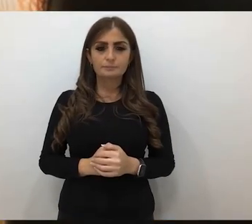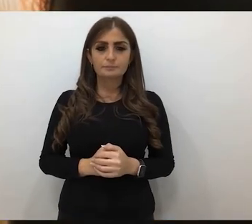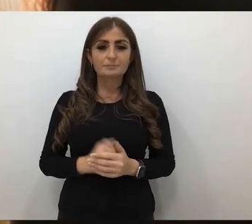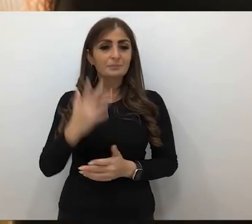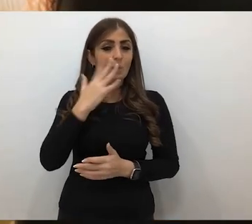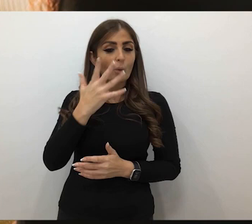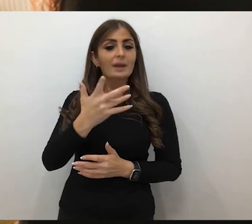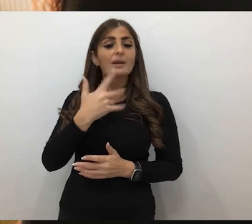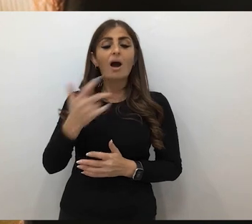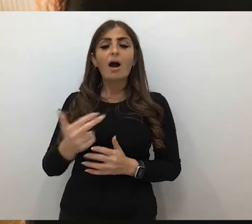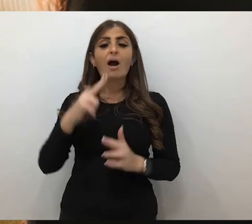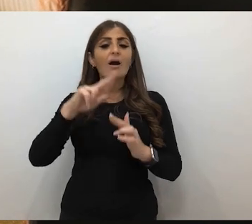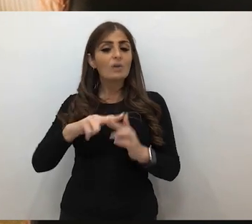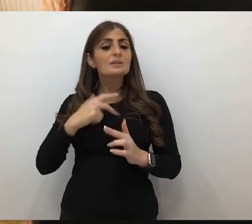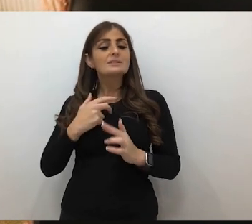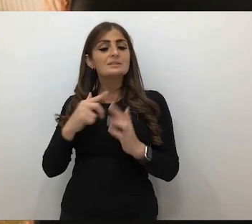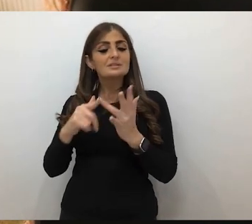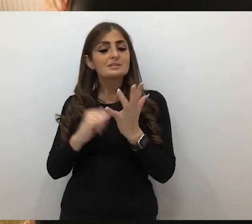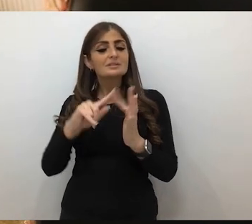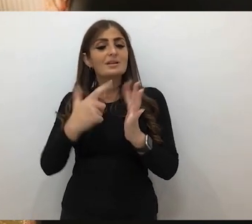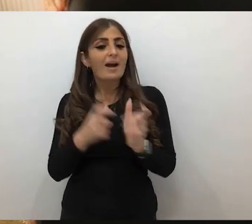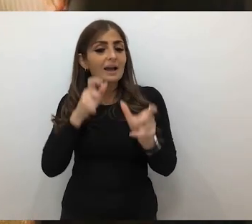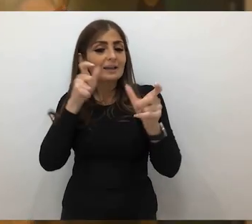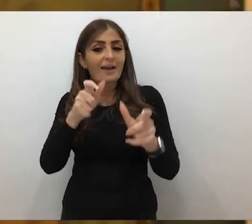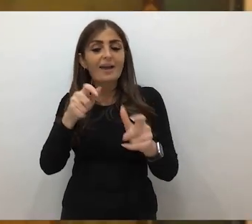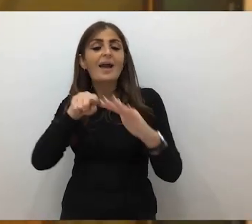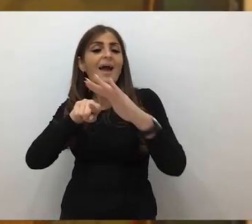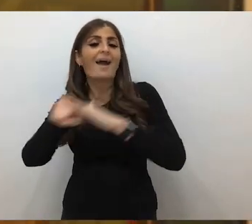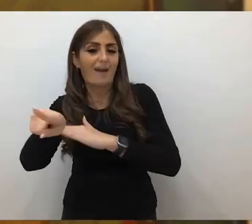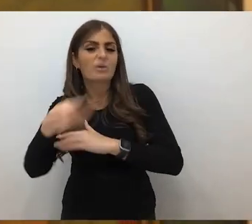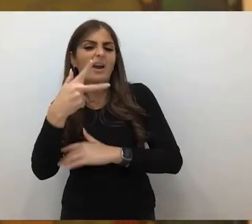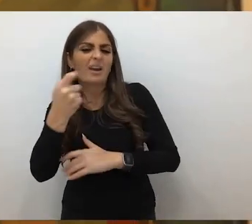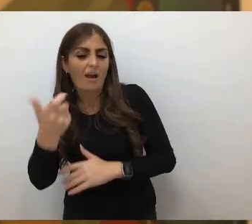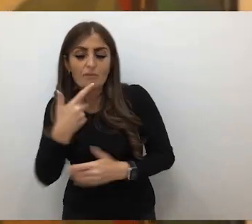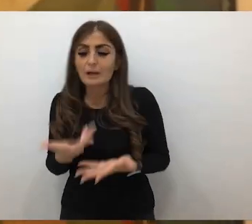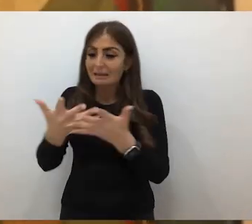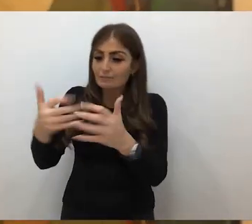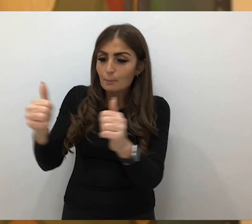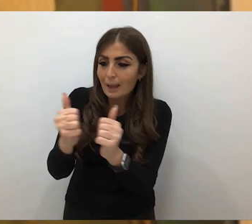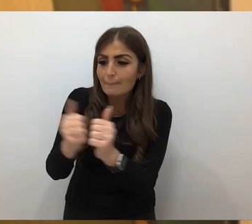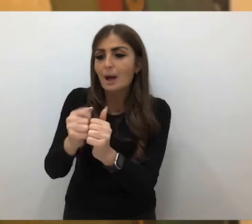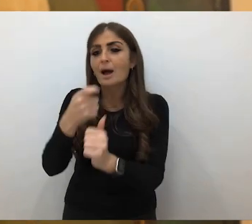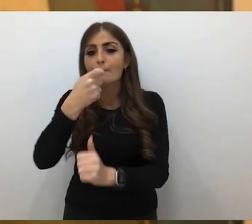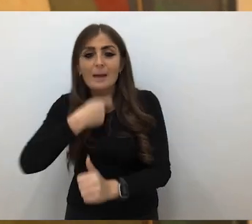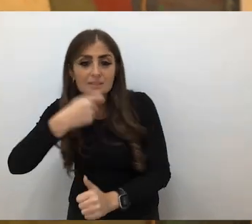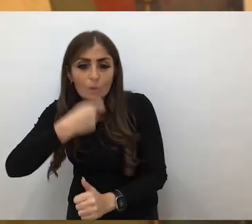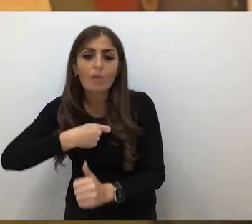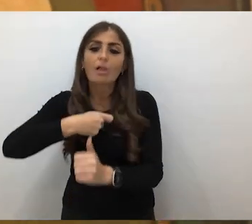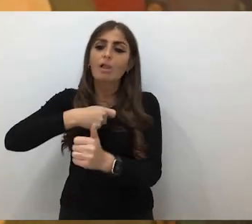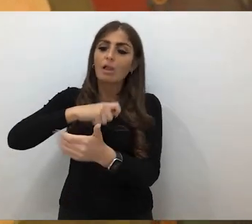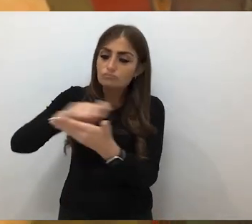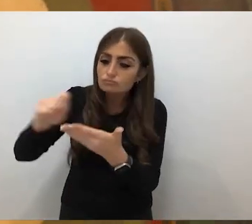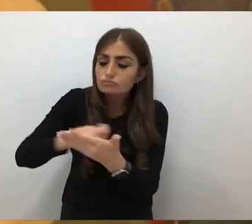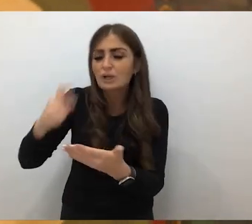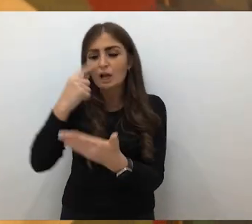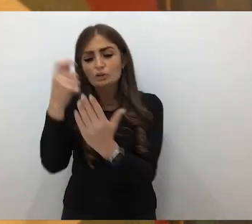When I was fostered out at about eight and a half and I was given pencil, papers, colouring in paints, I